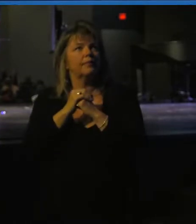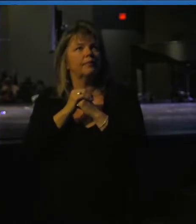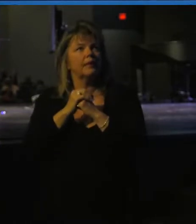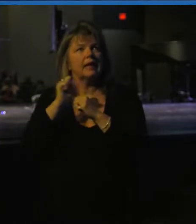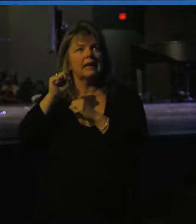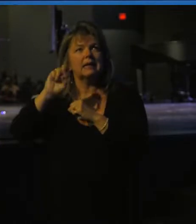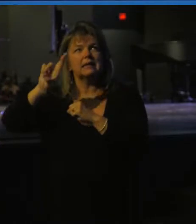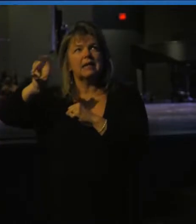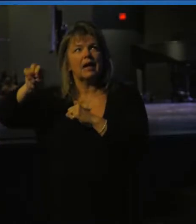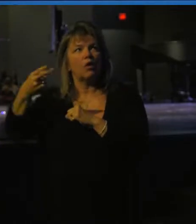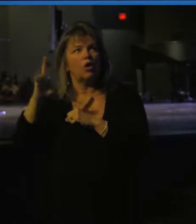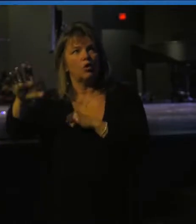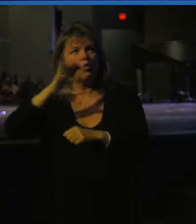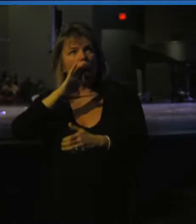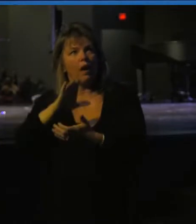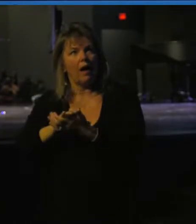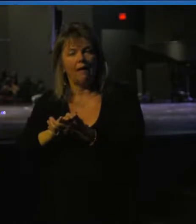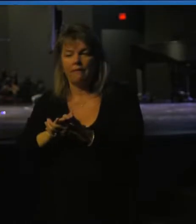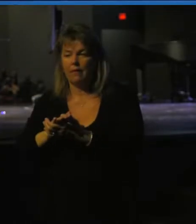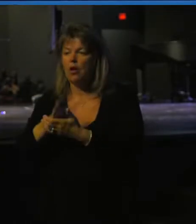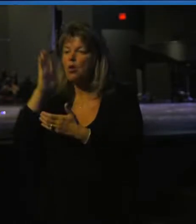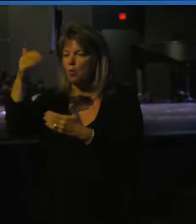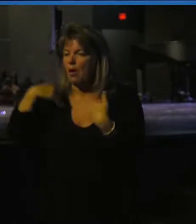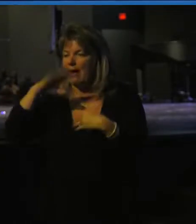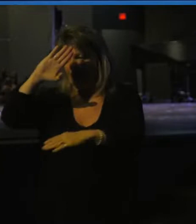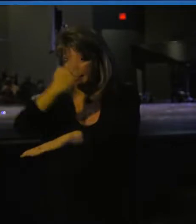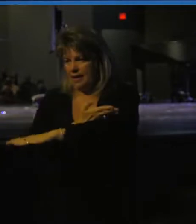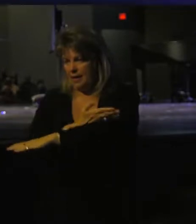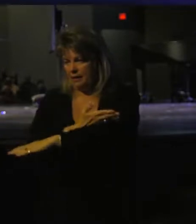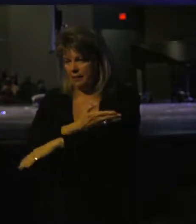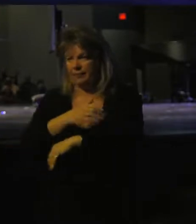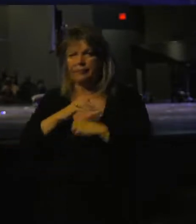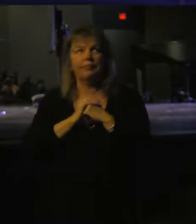and Sarah, your wife, shall have a son.